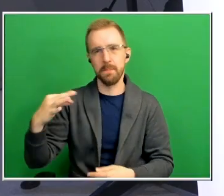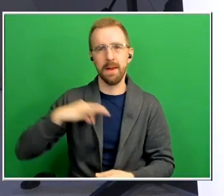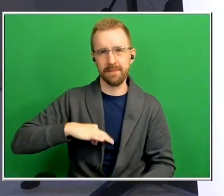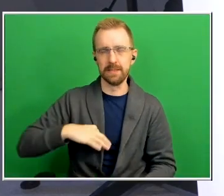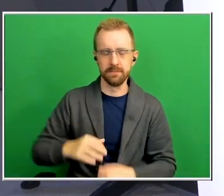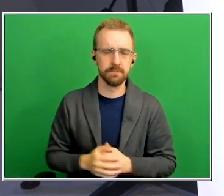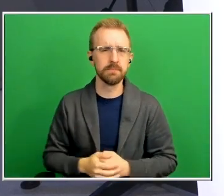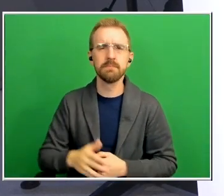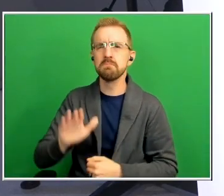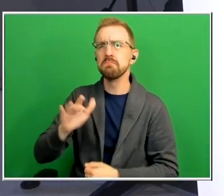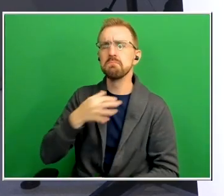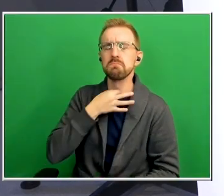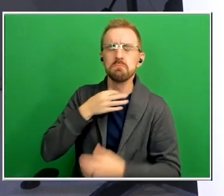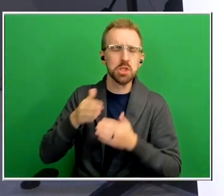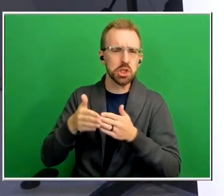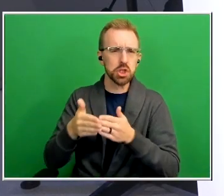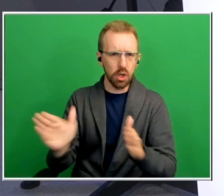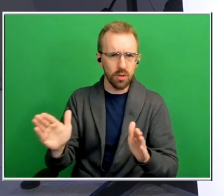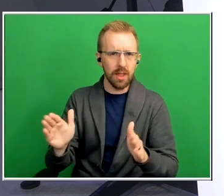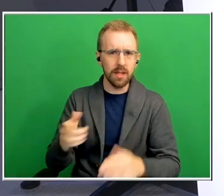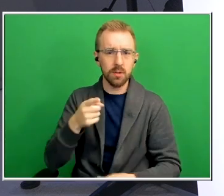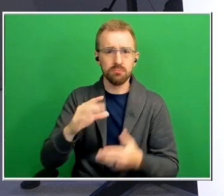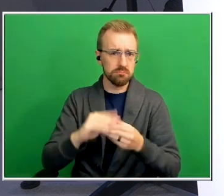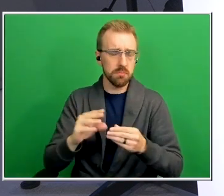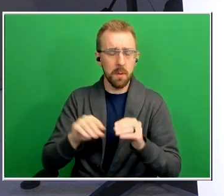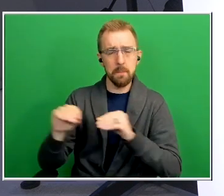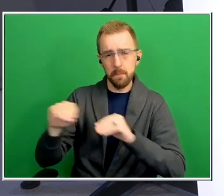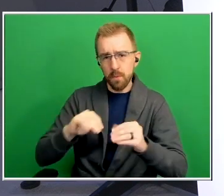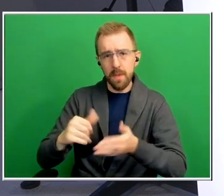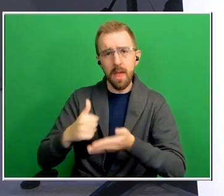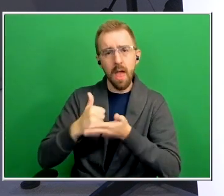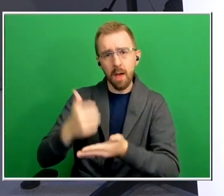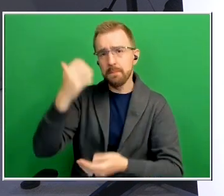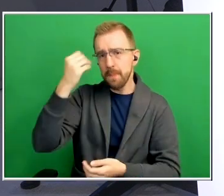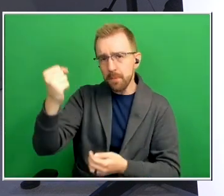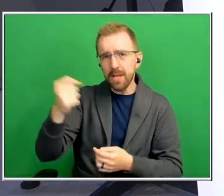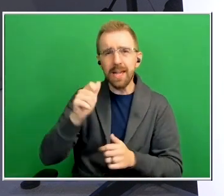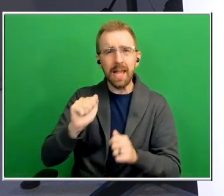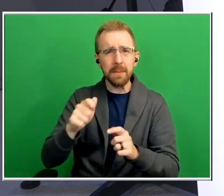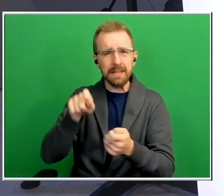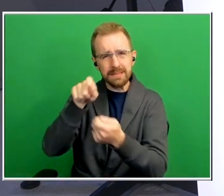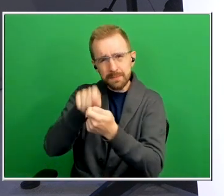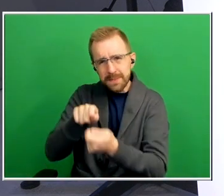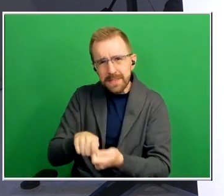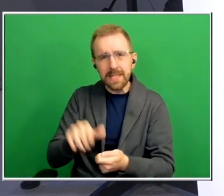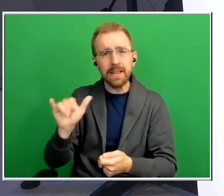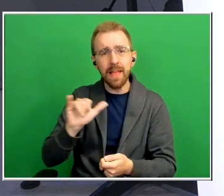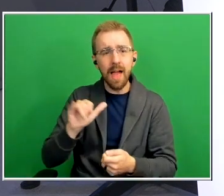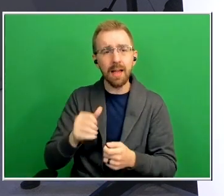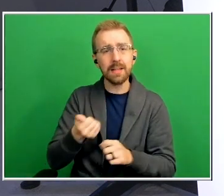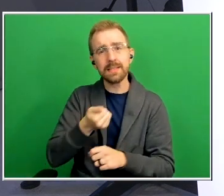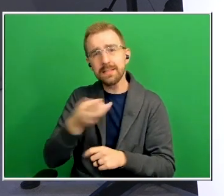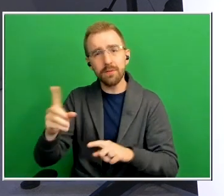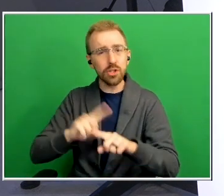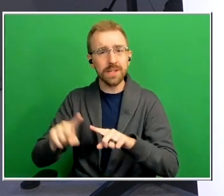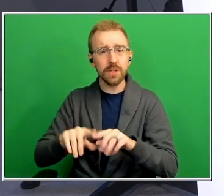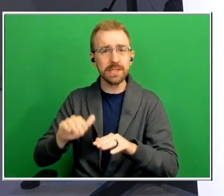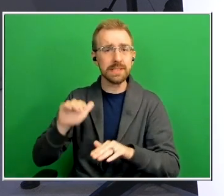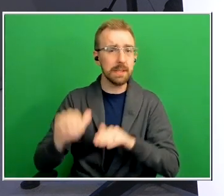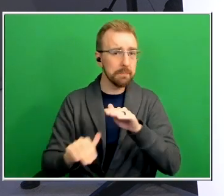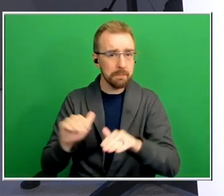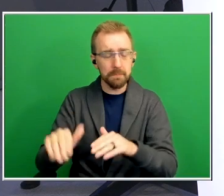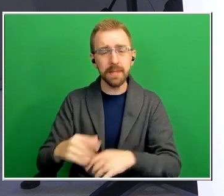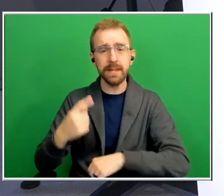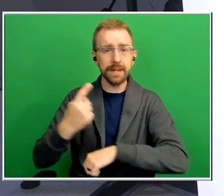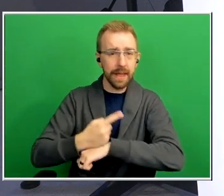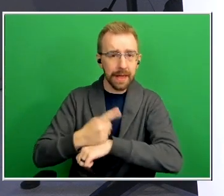we know okay as you're saying movement helps memory but can you get more specific are we talking about a number of steps a number of days minutes of exercise